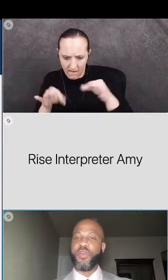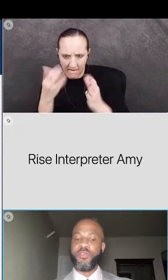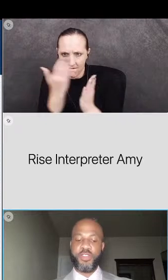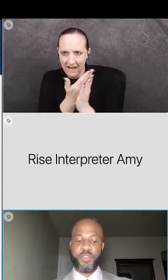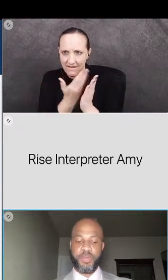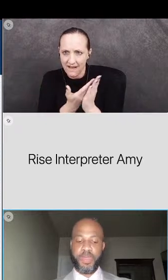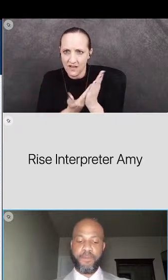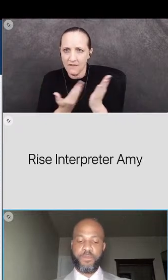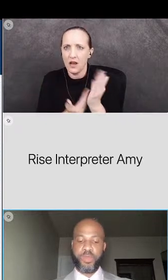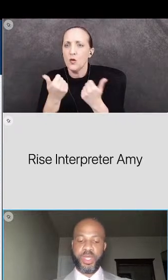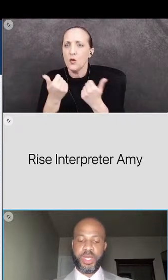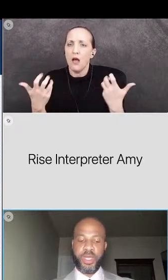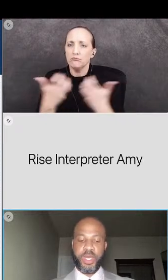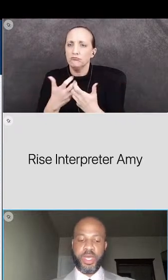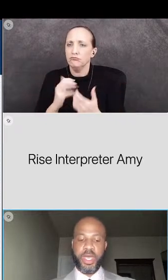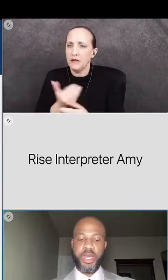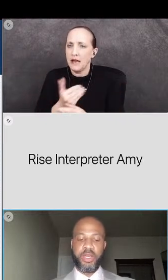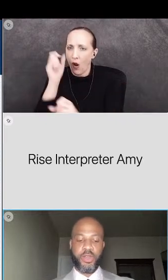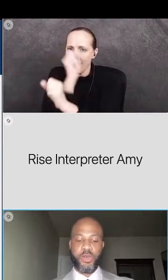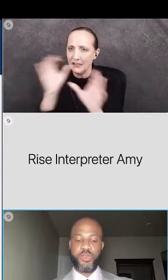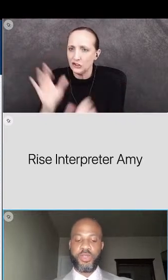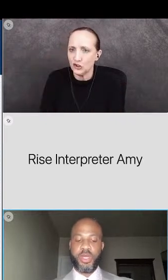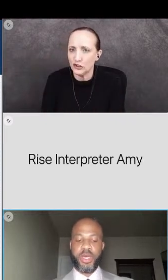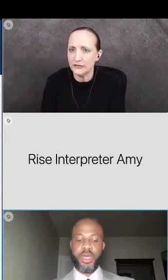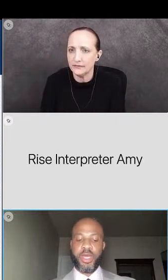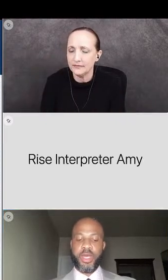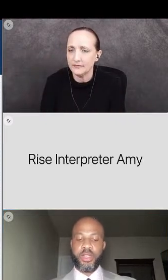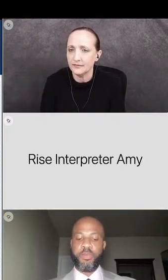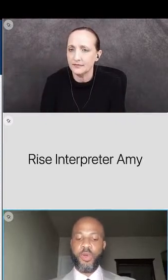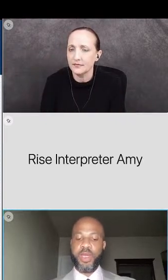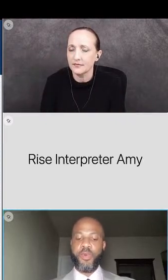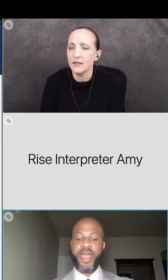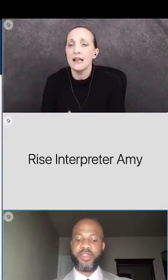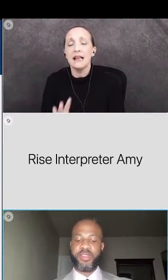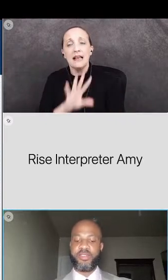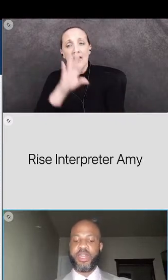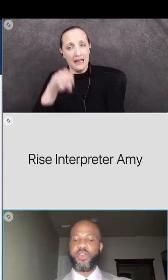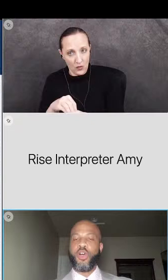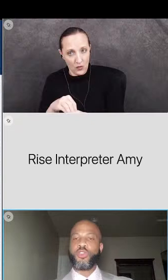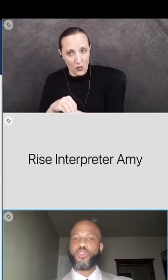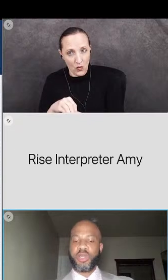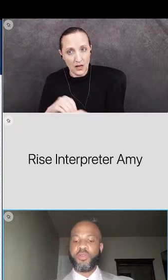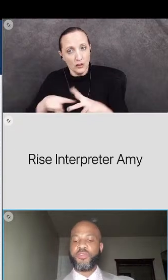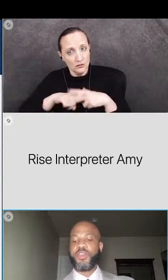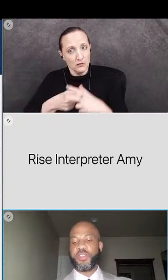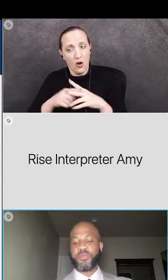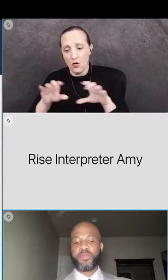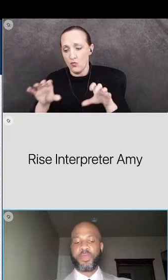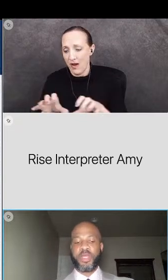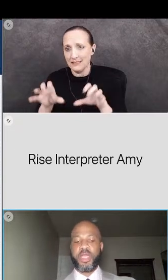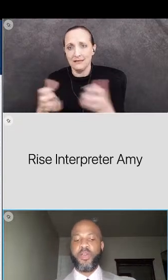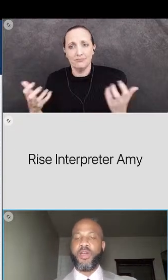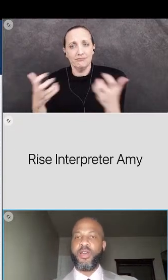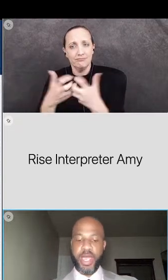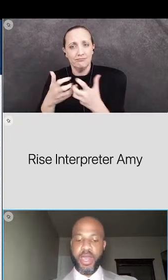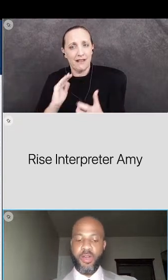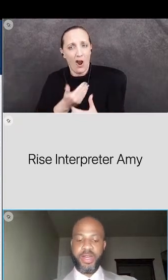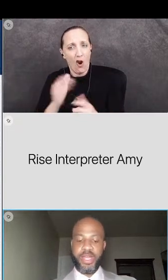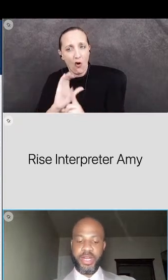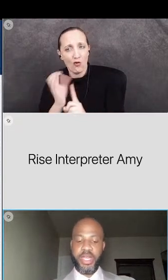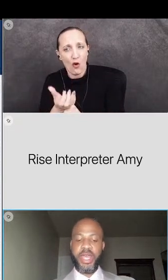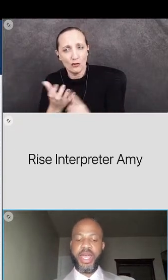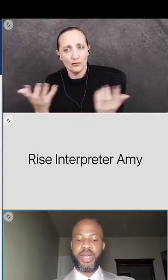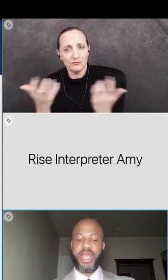aligns with our vision it includes deploying practices that are culturally proficient in our